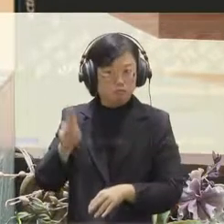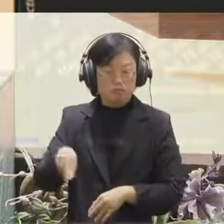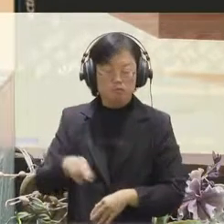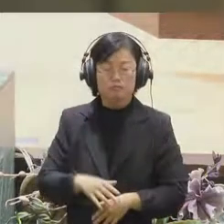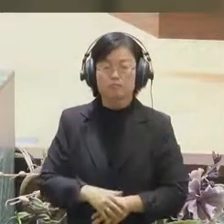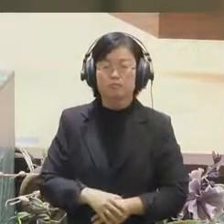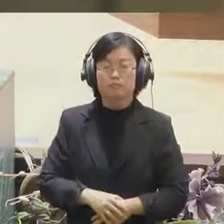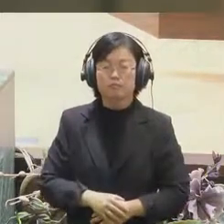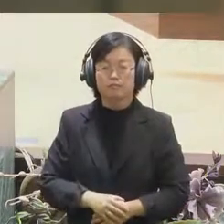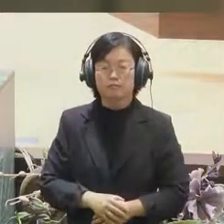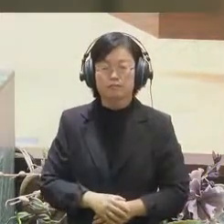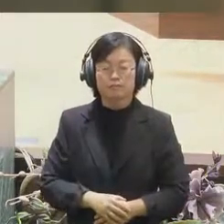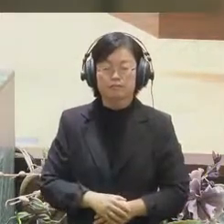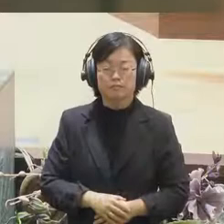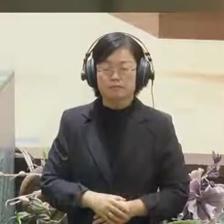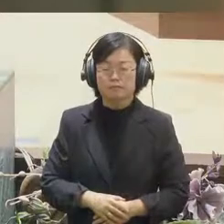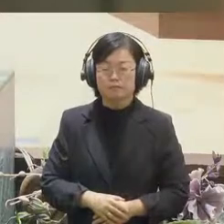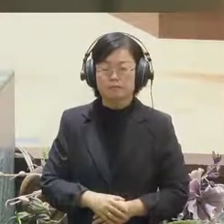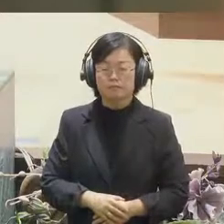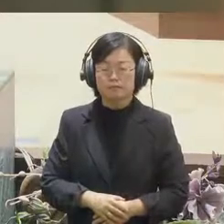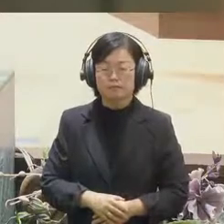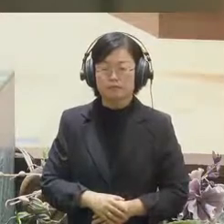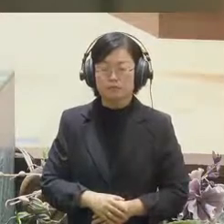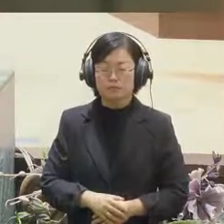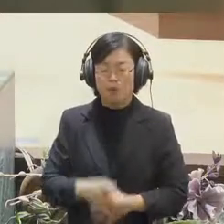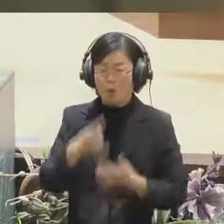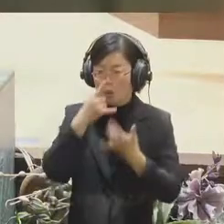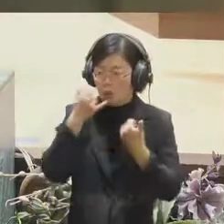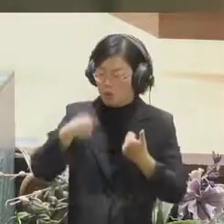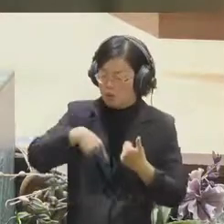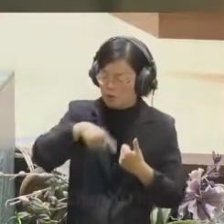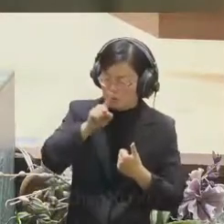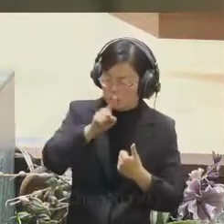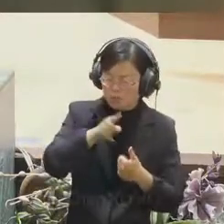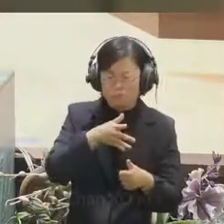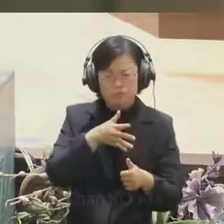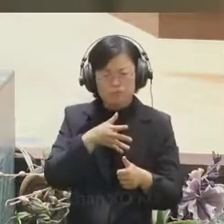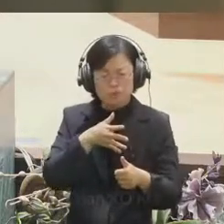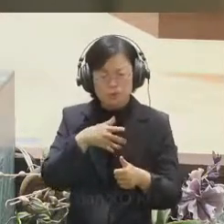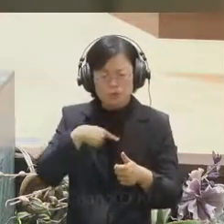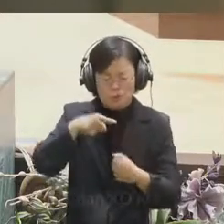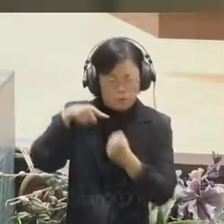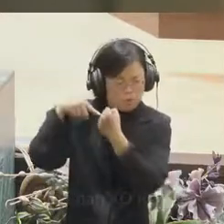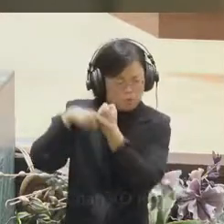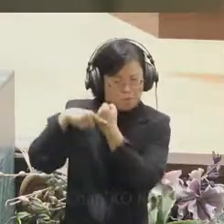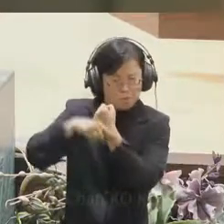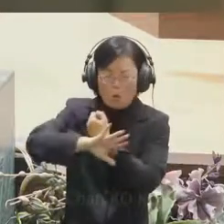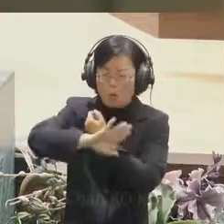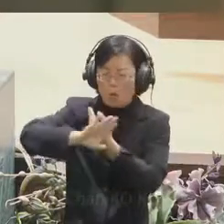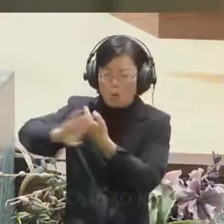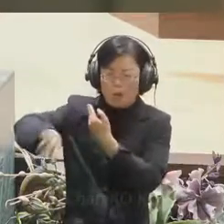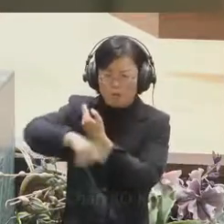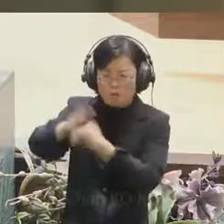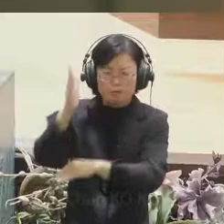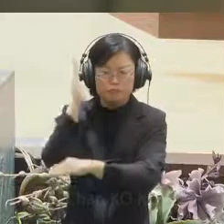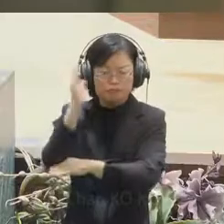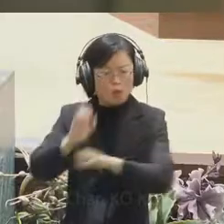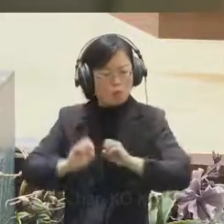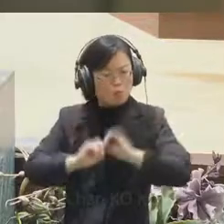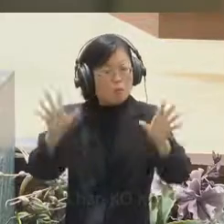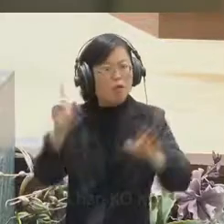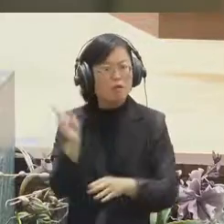We also explored other government reports and announcements and pulled everything related to the COVID,